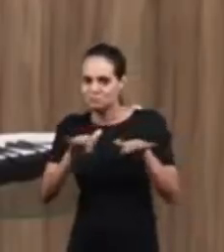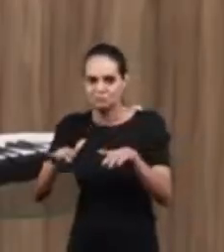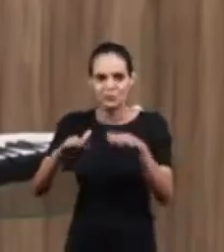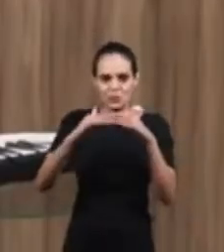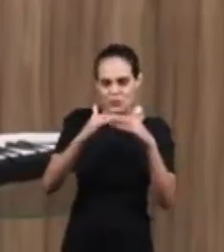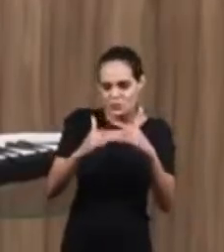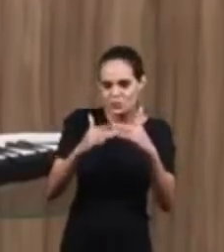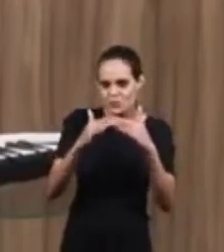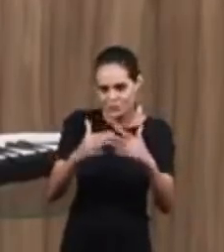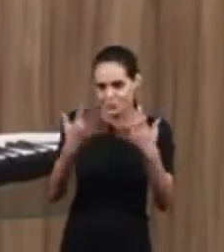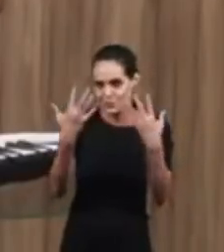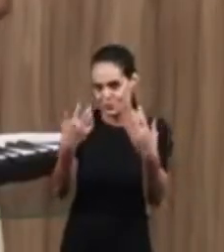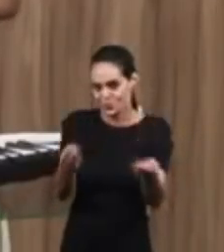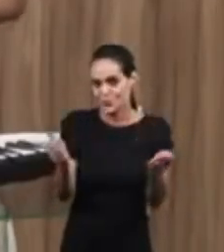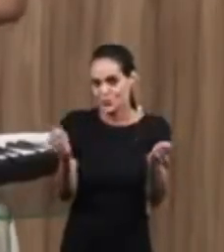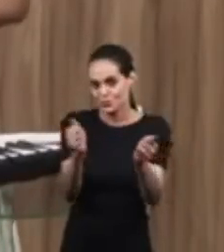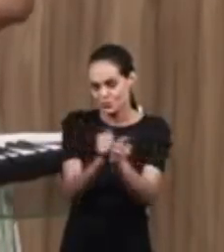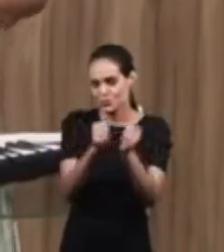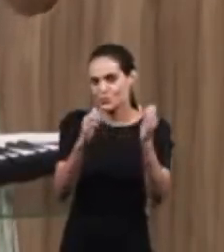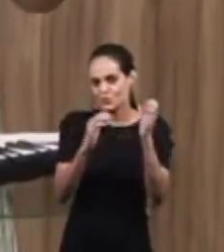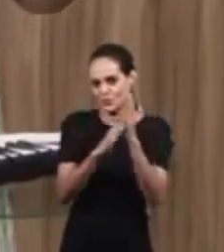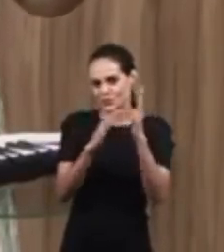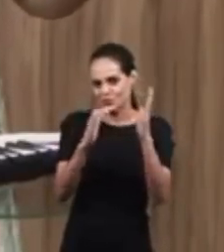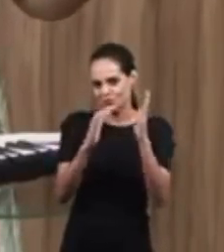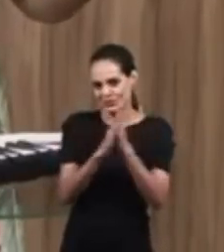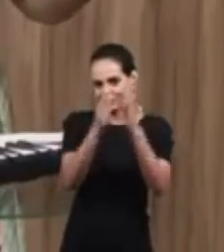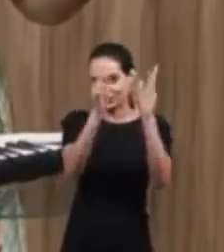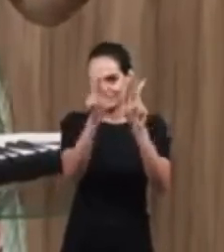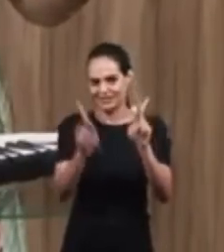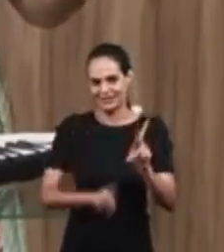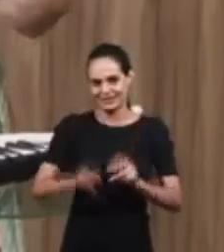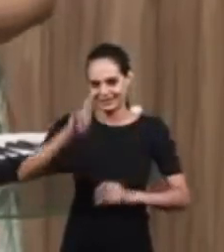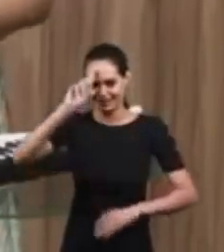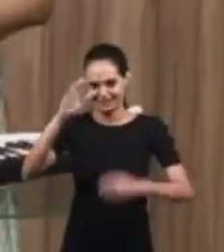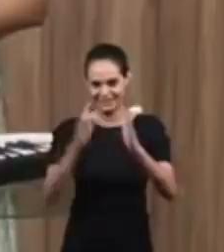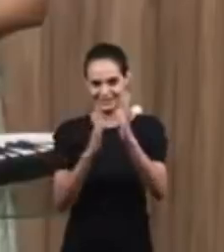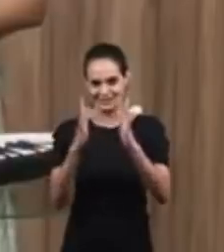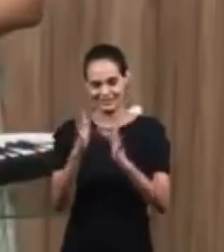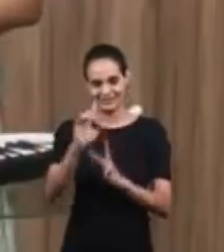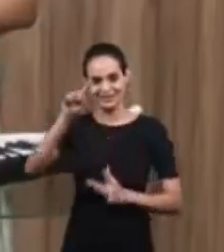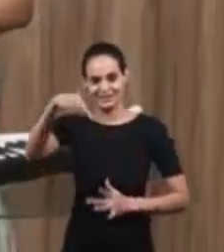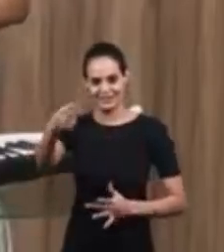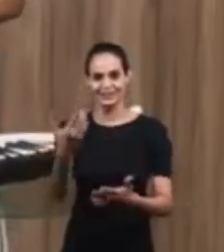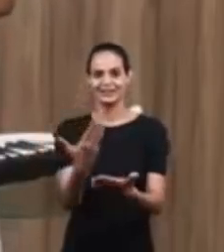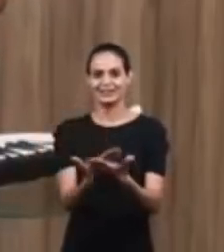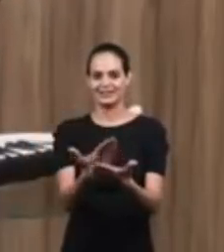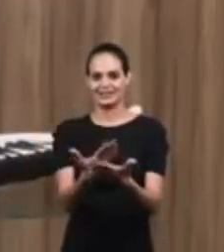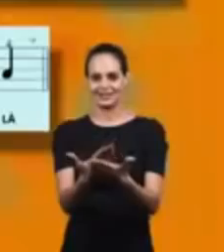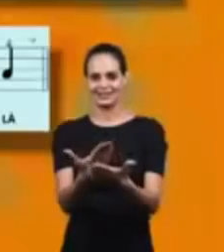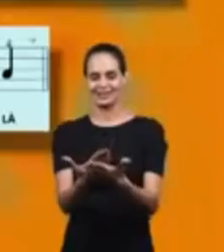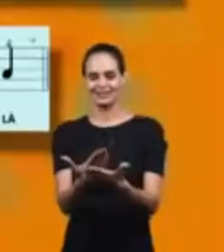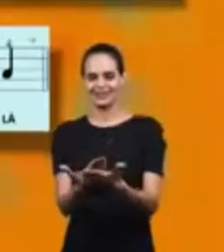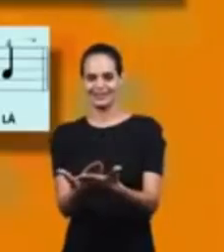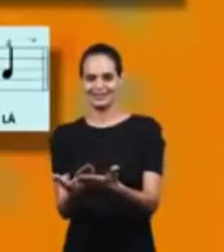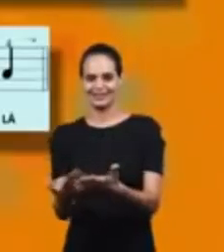Play And Sing This Song Peace Of The Lord Jesus And Until Next Class